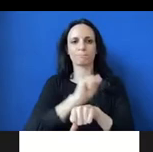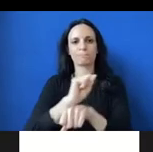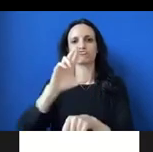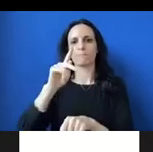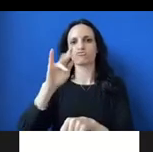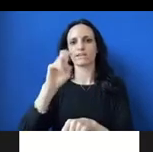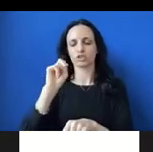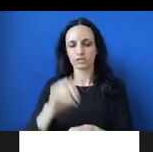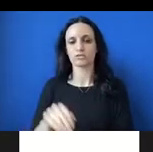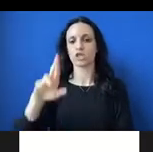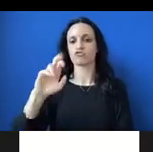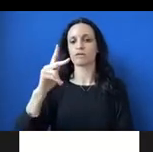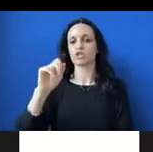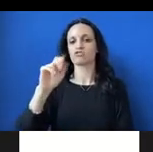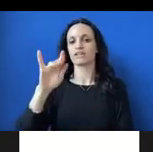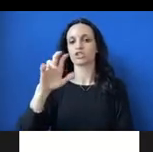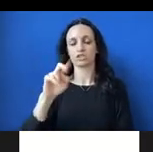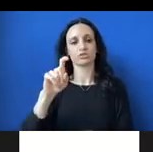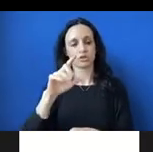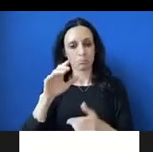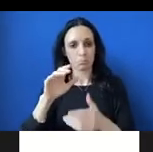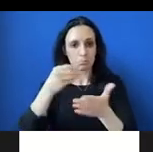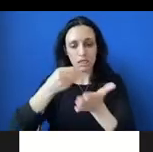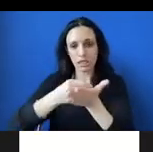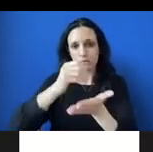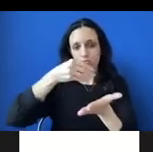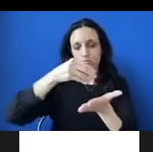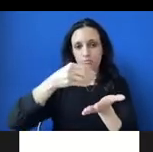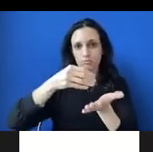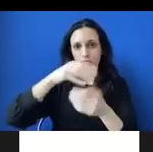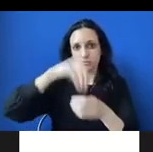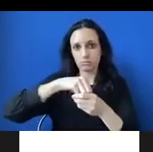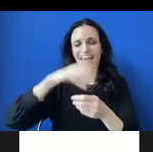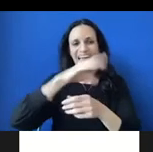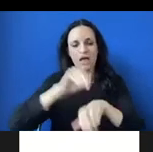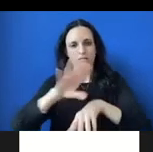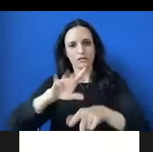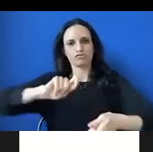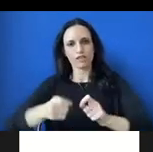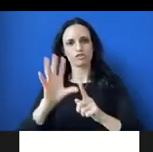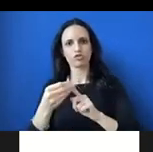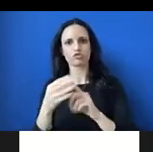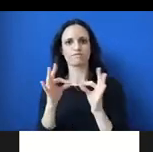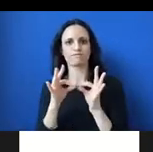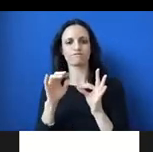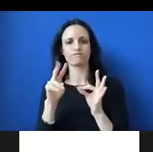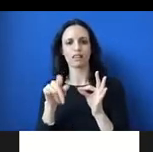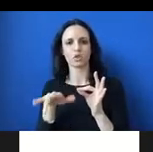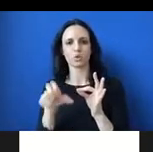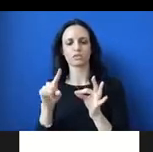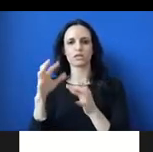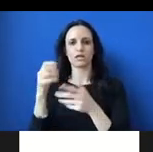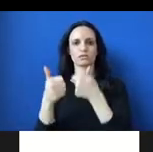must not only consist of a monetary value but must change cultural values which have consistently prioritized the capital